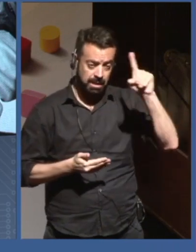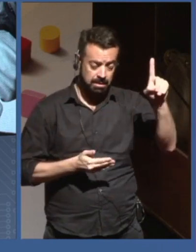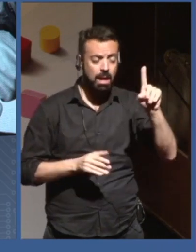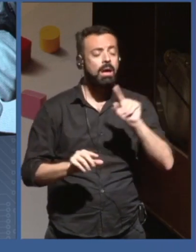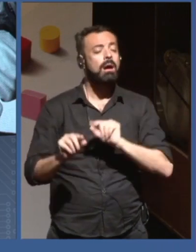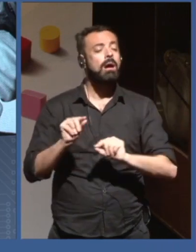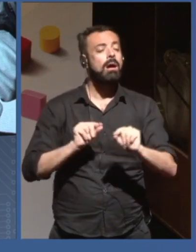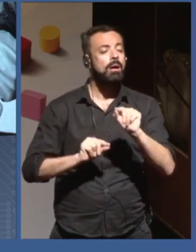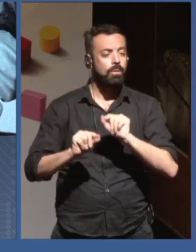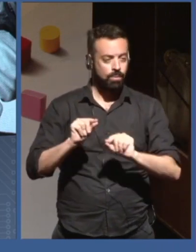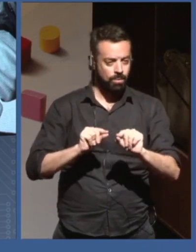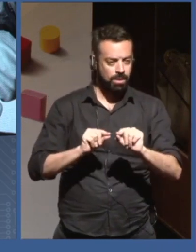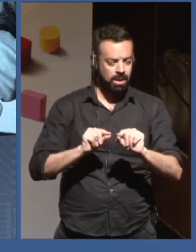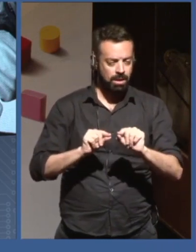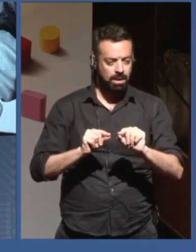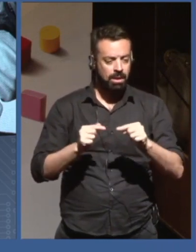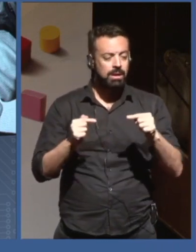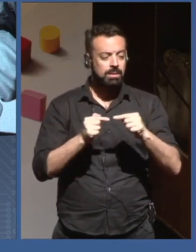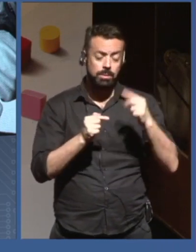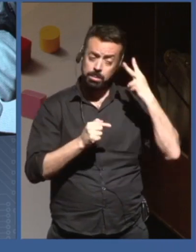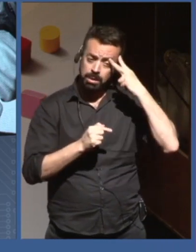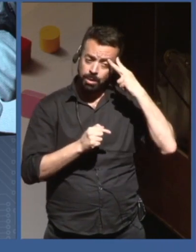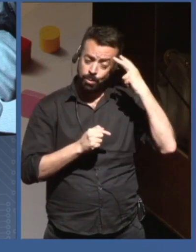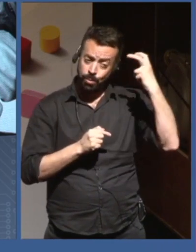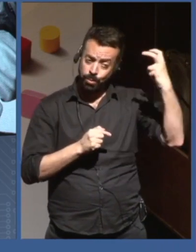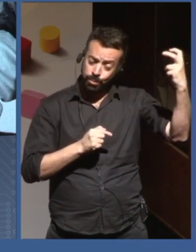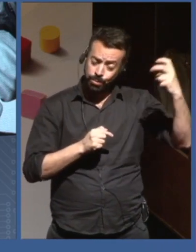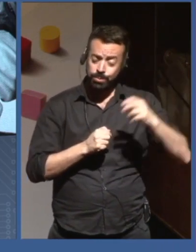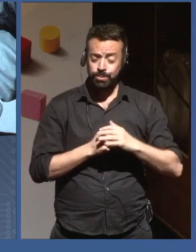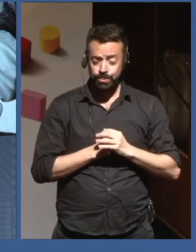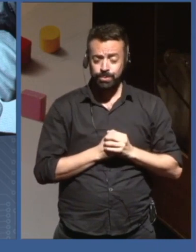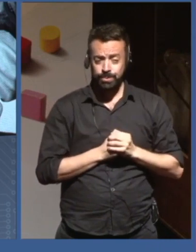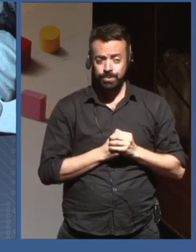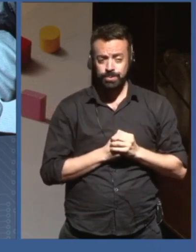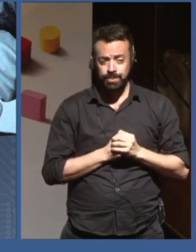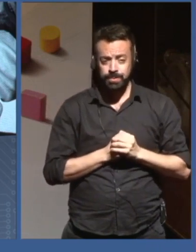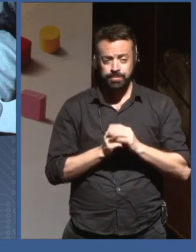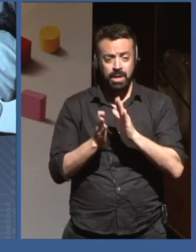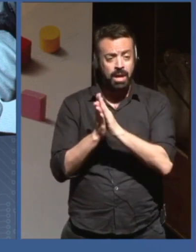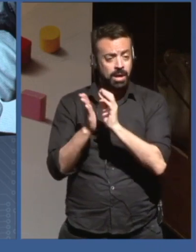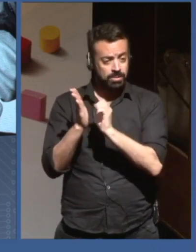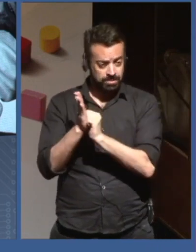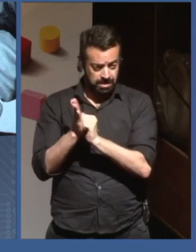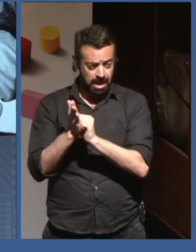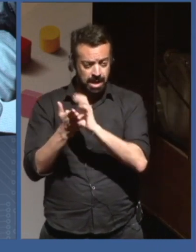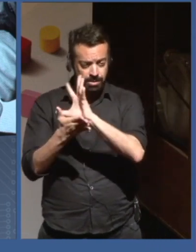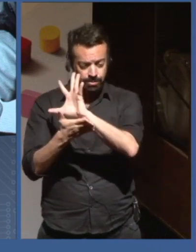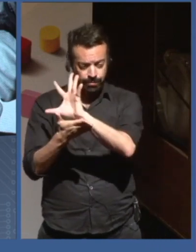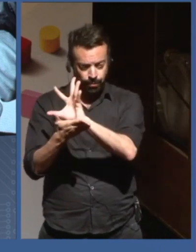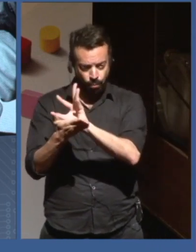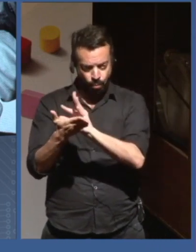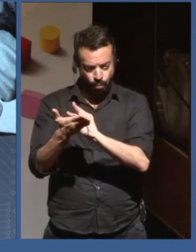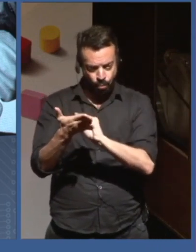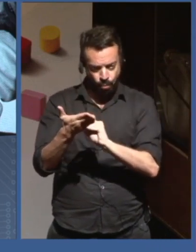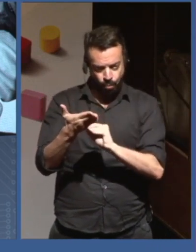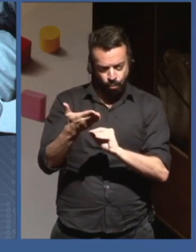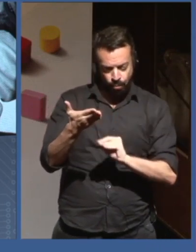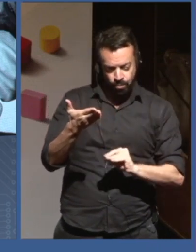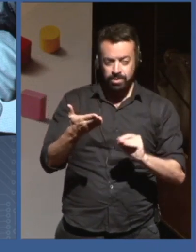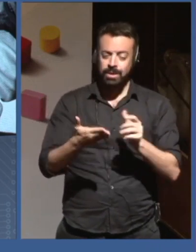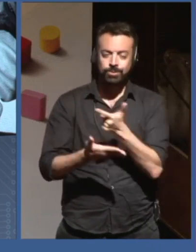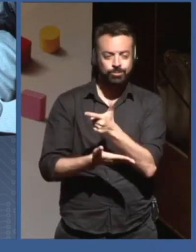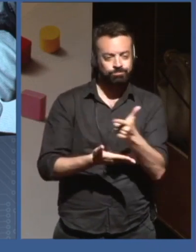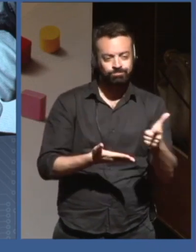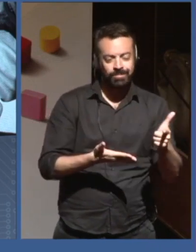the data has not filtered into culture, that we have not learned what is